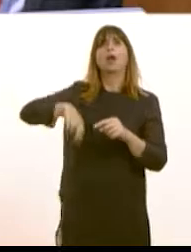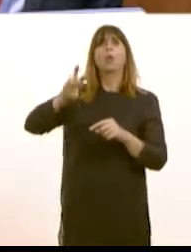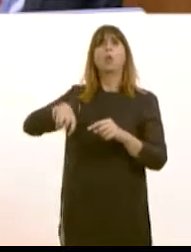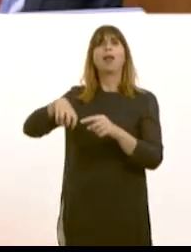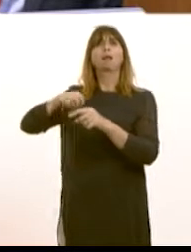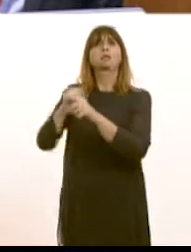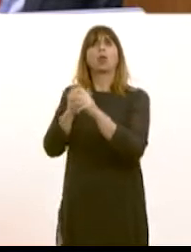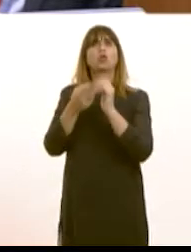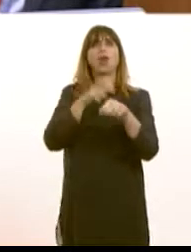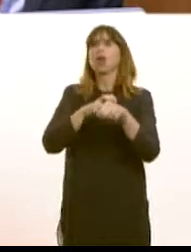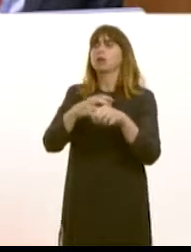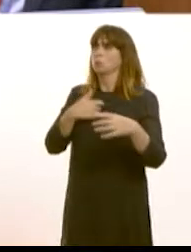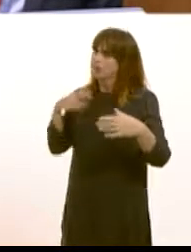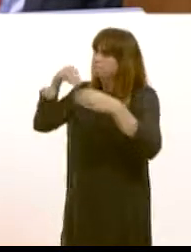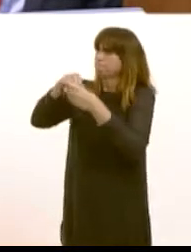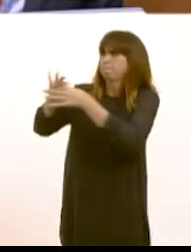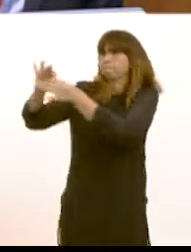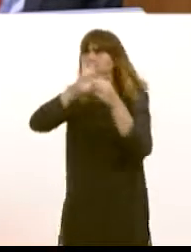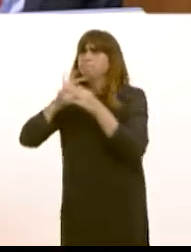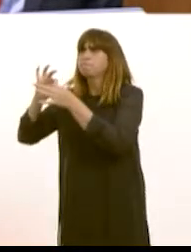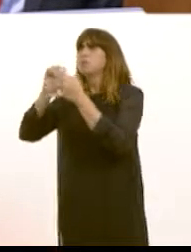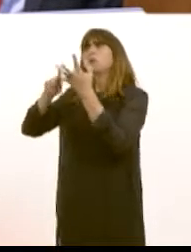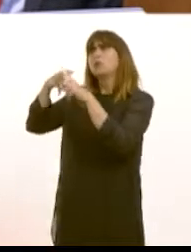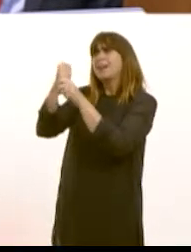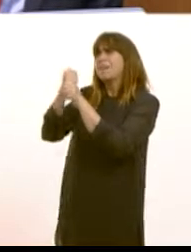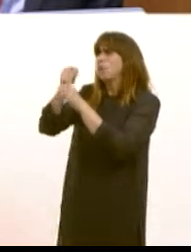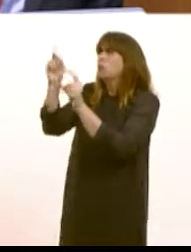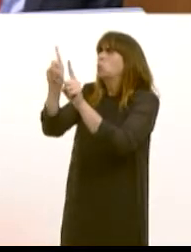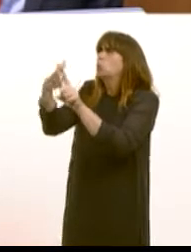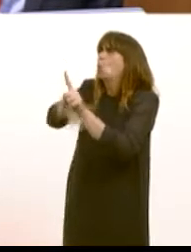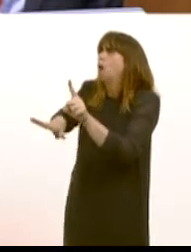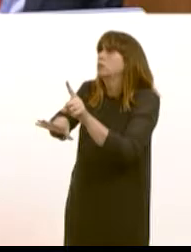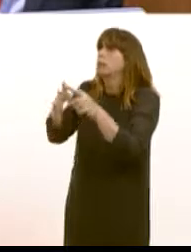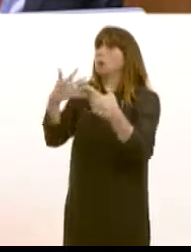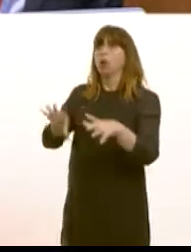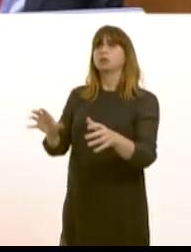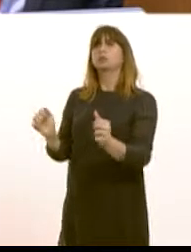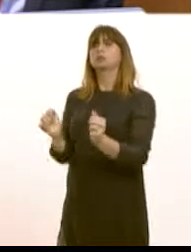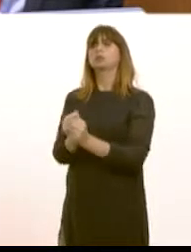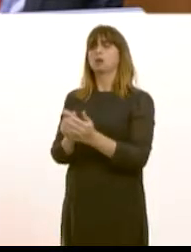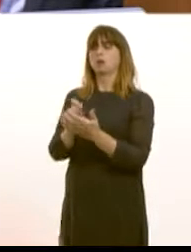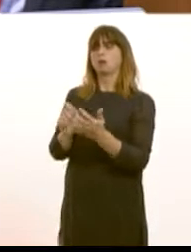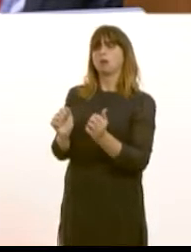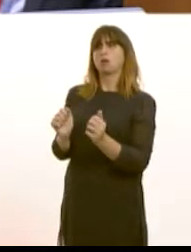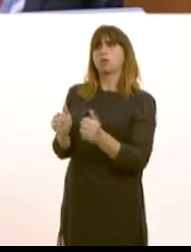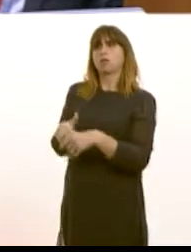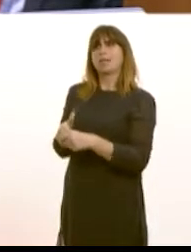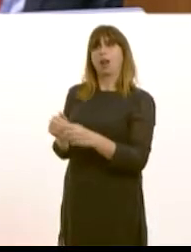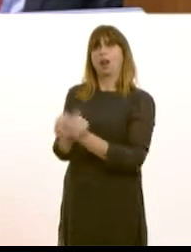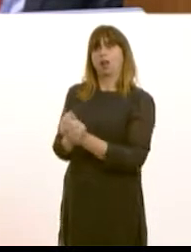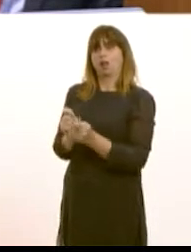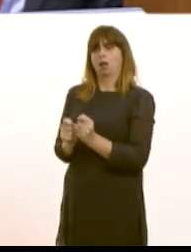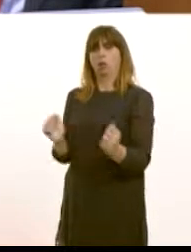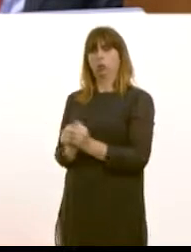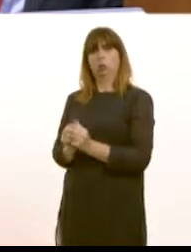It also means the UK government itself has to work out what it wants. It's talked about a bespoke deal, fine, but what are the elements of that deal that